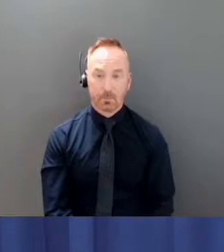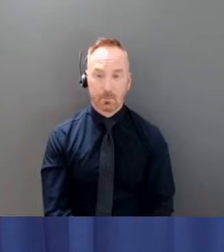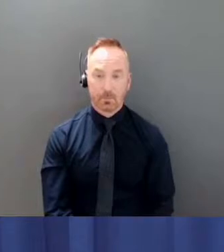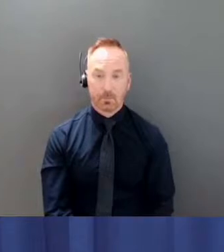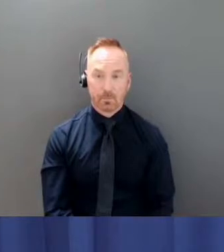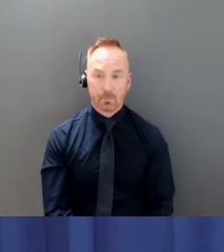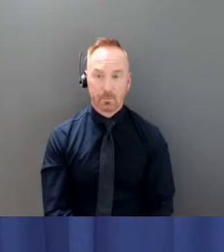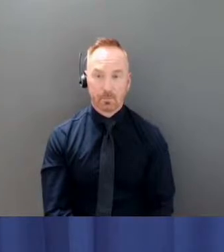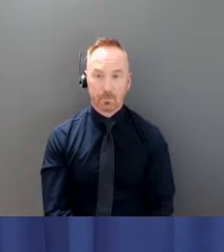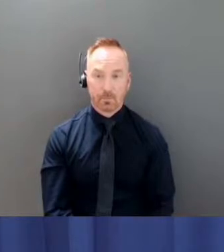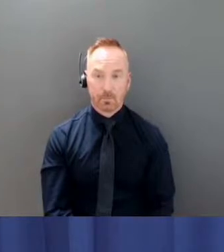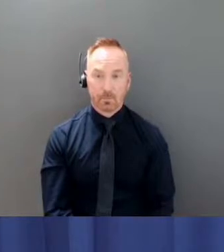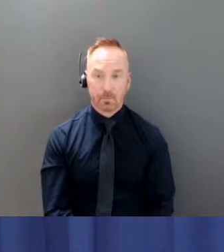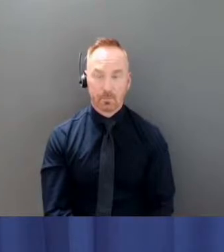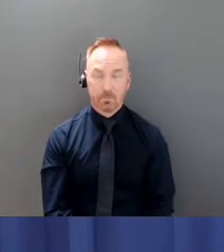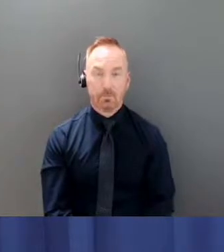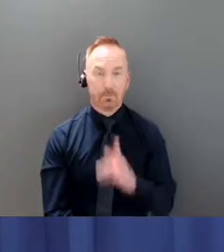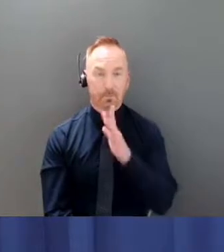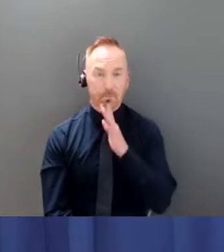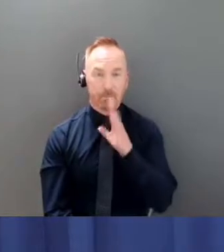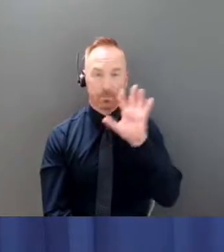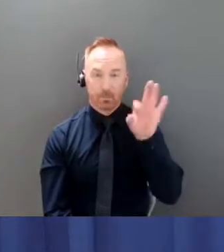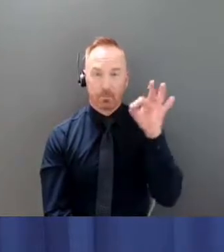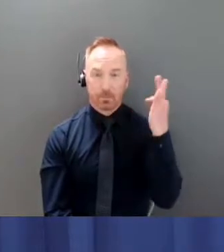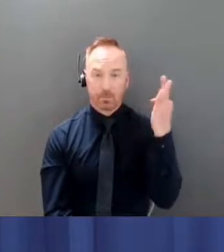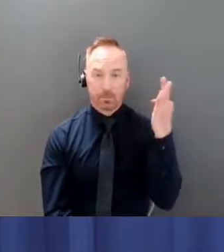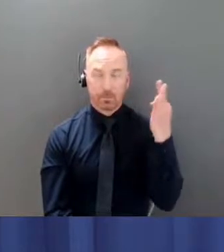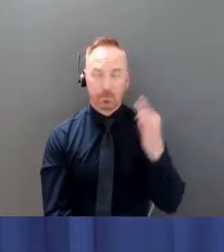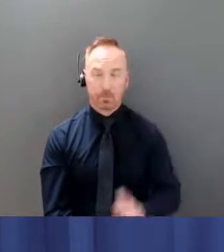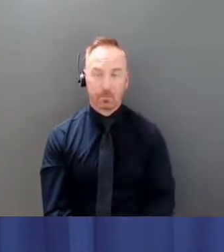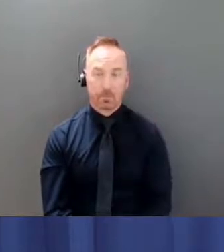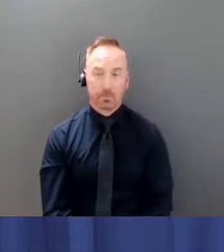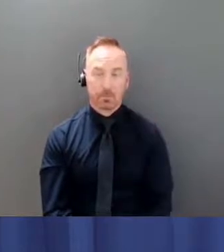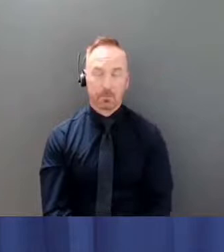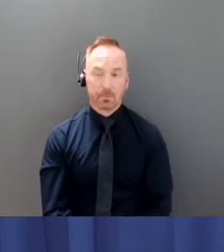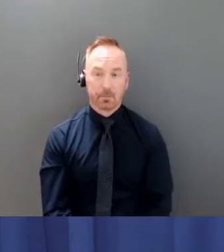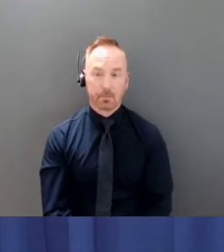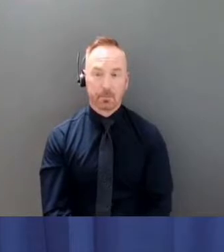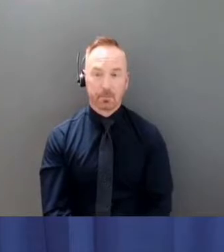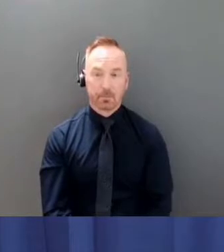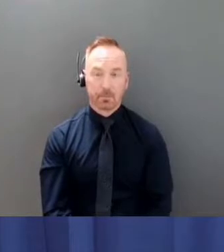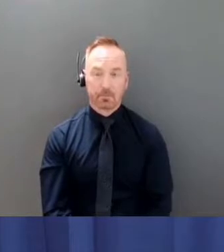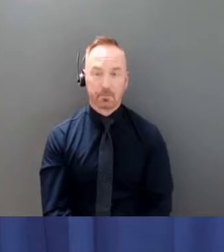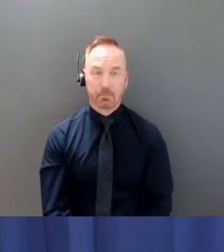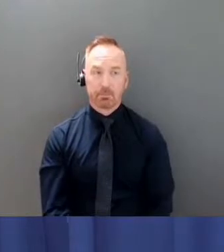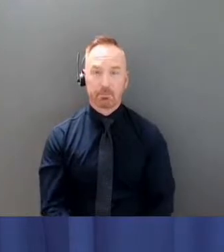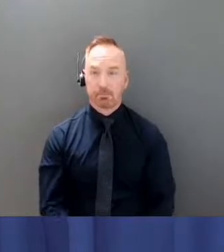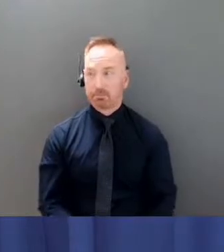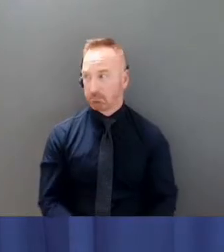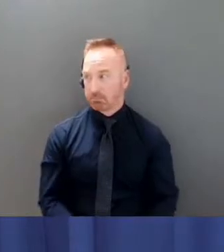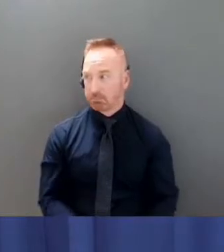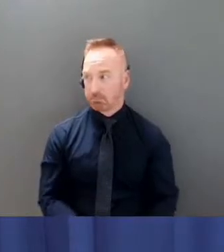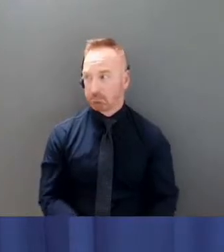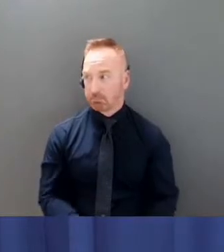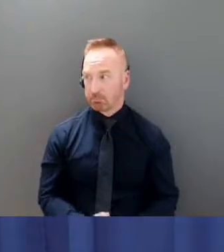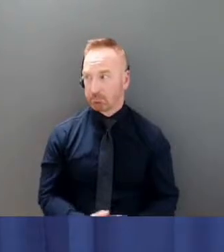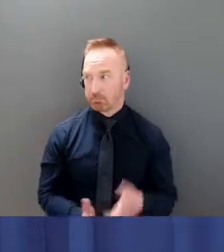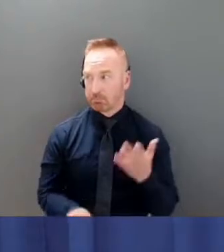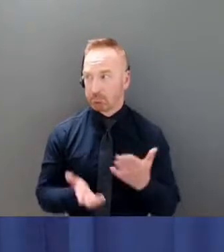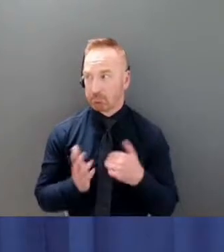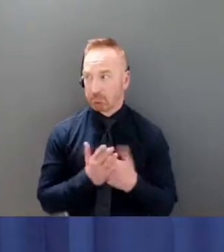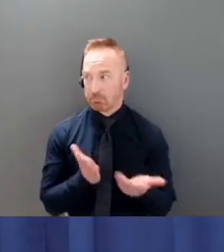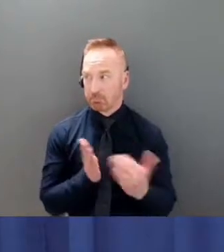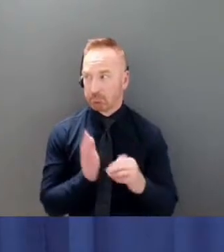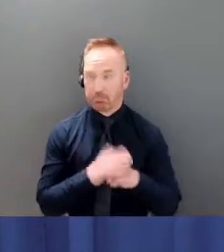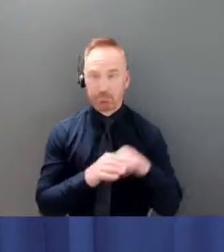is more important here than elsewhere. Maybe we'll just repeat that in English. The